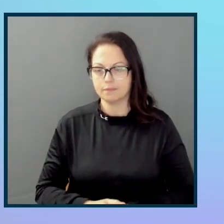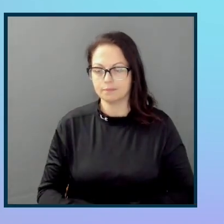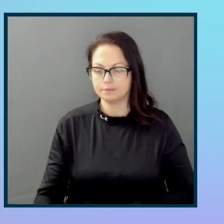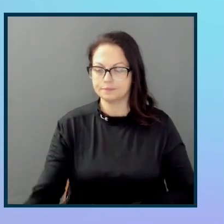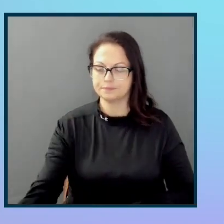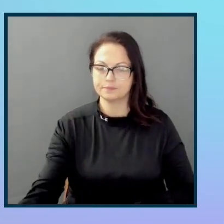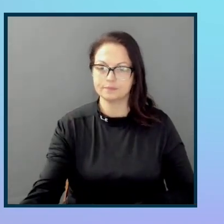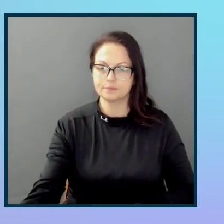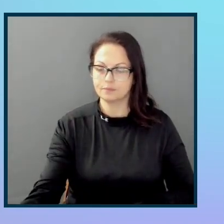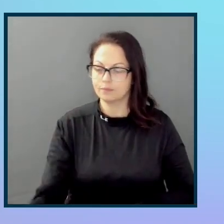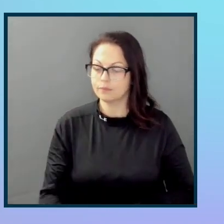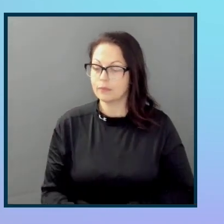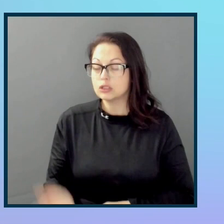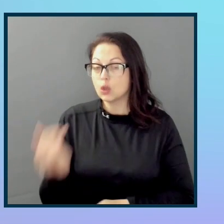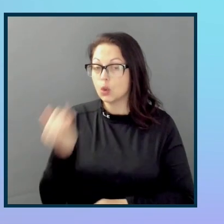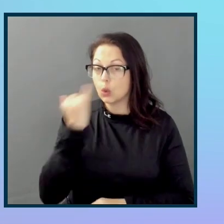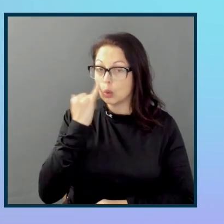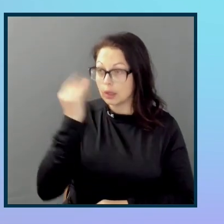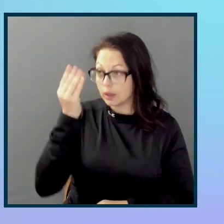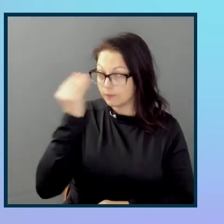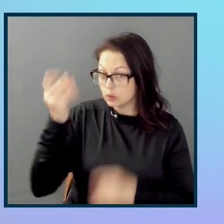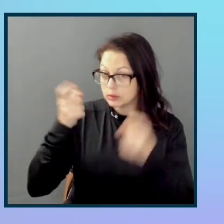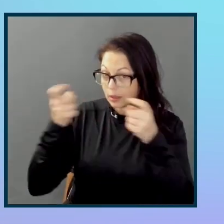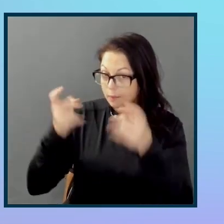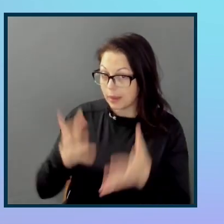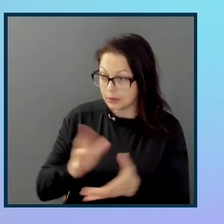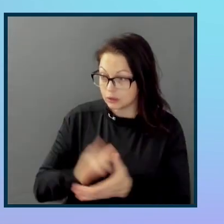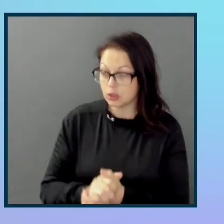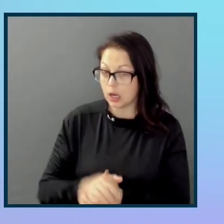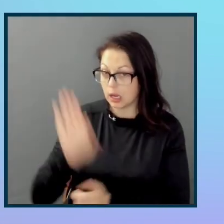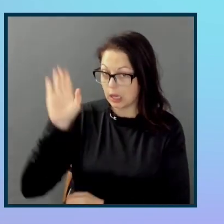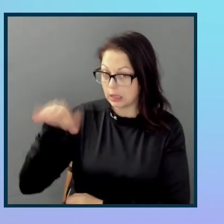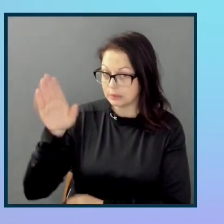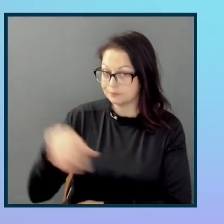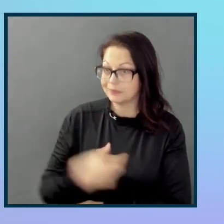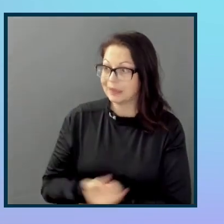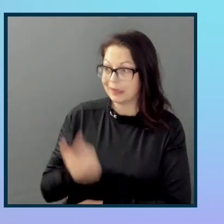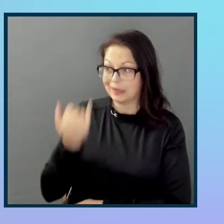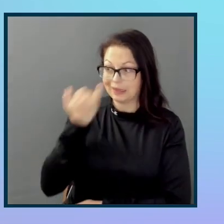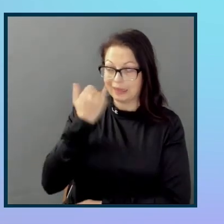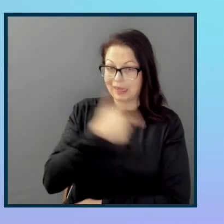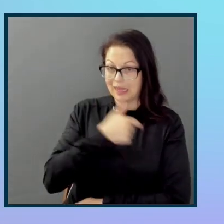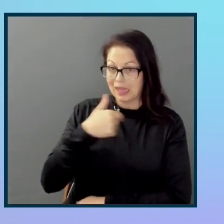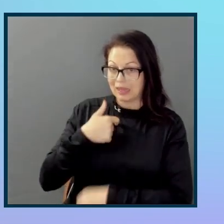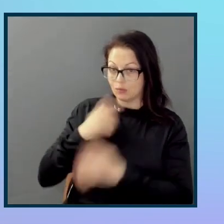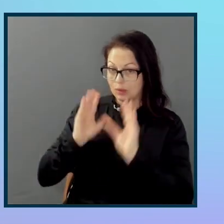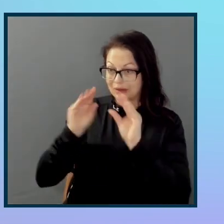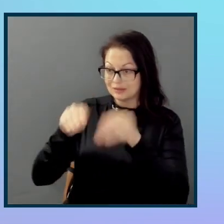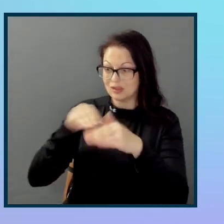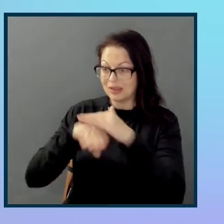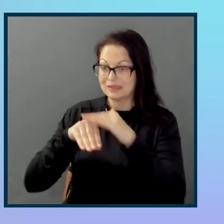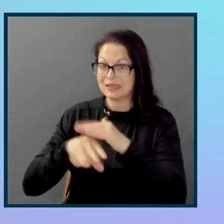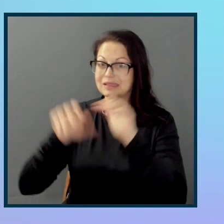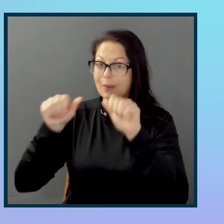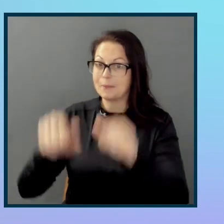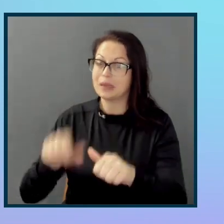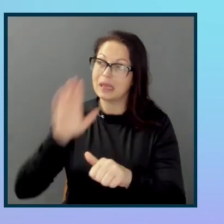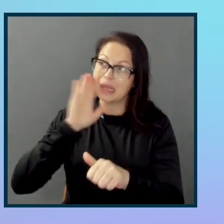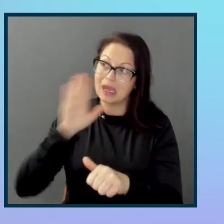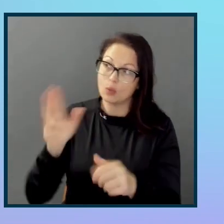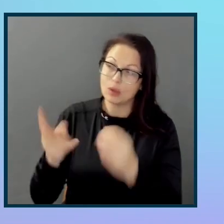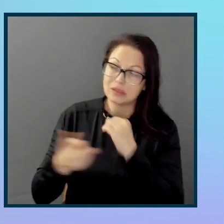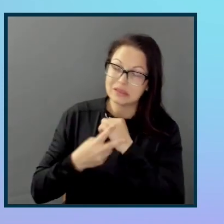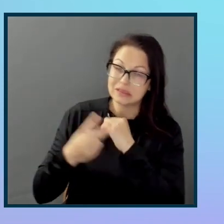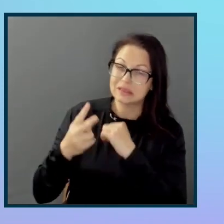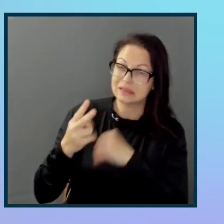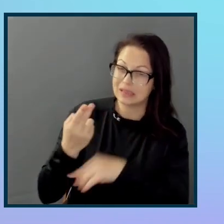by doing these things, it'll save us, you know, 10 engineering hours a day across this whole team, that can add up to quite a lot